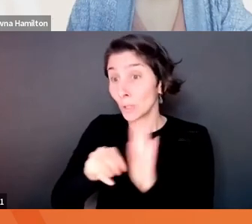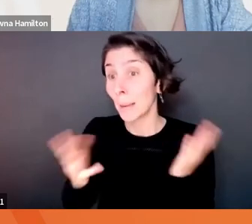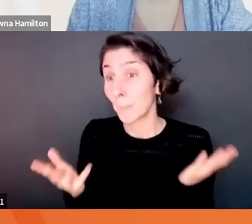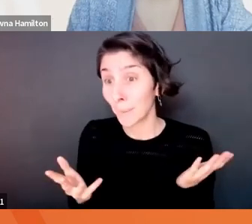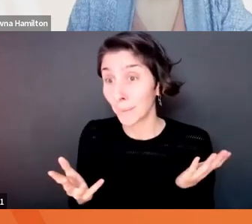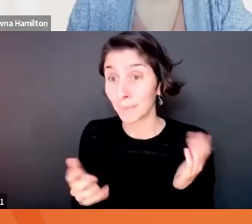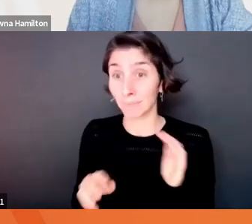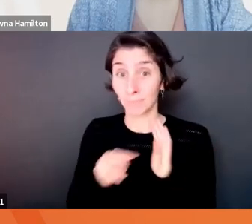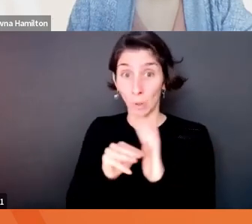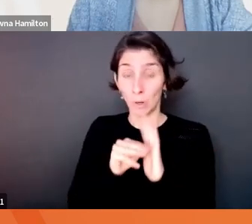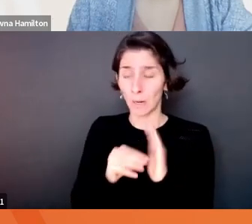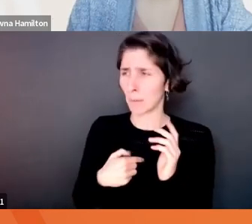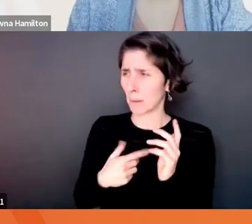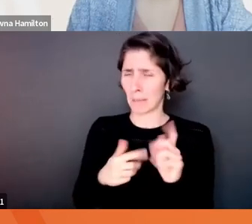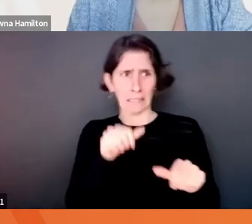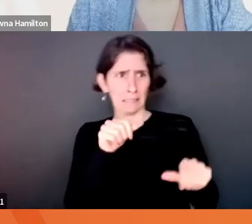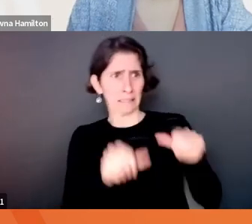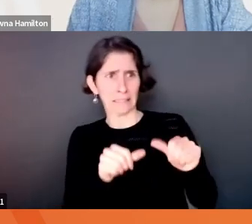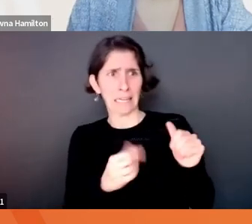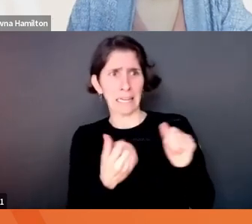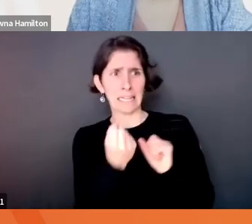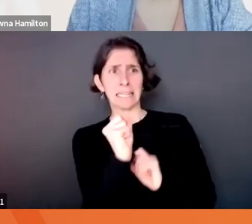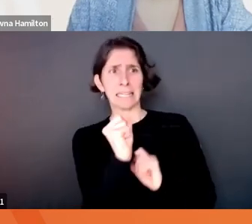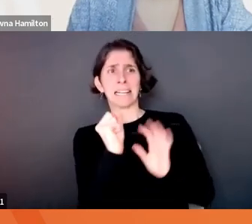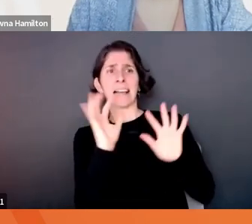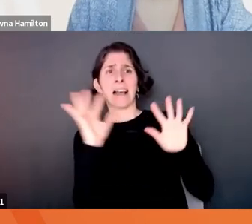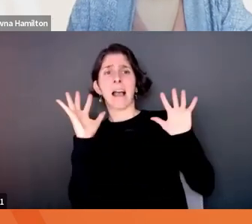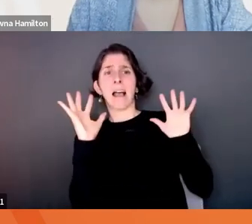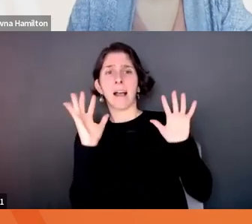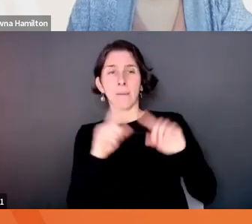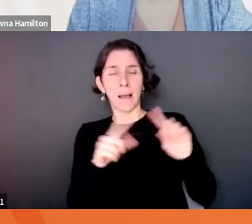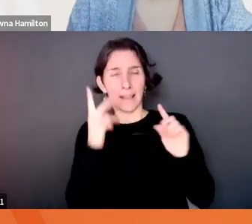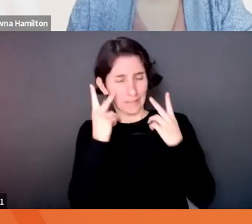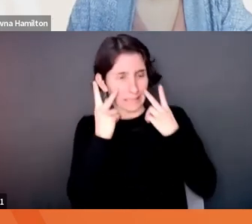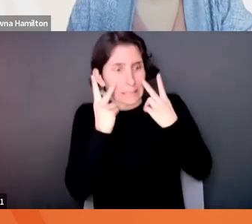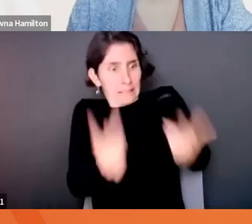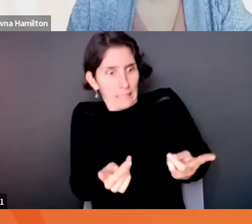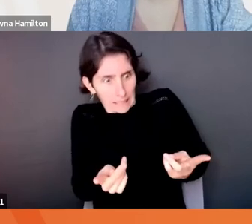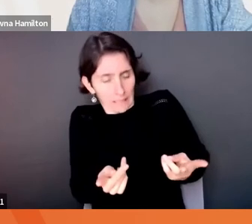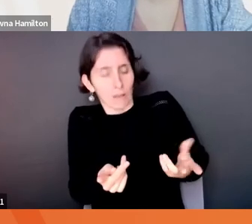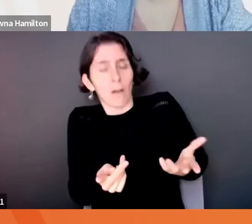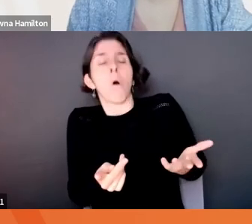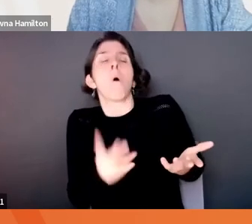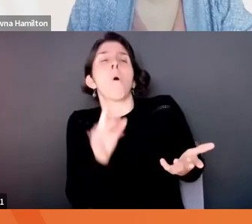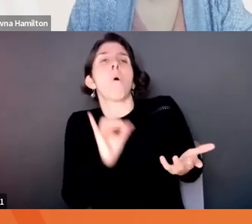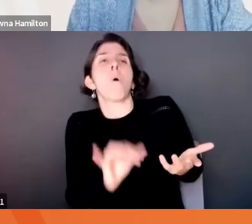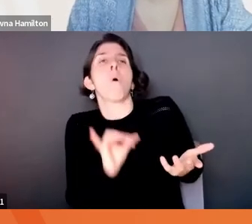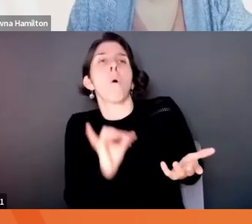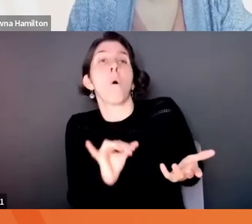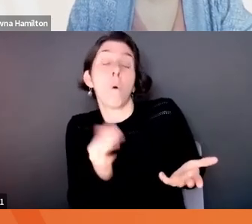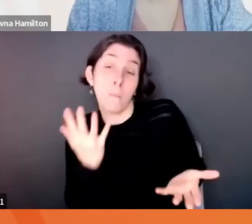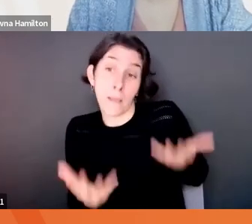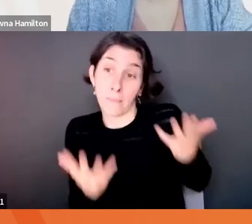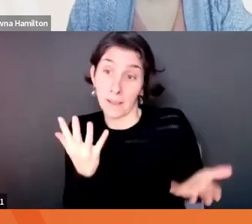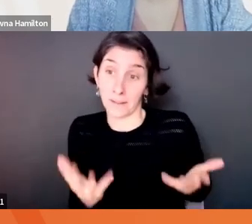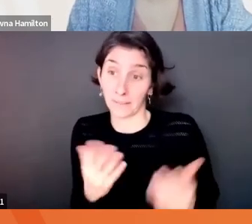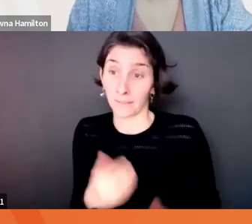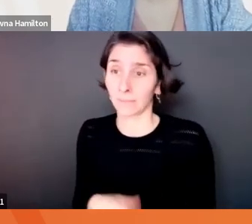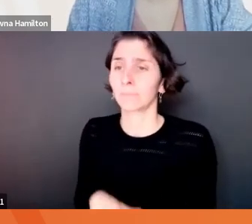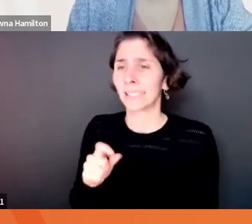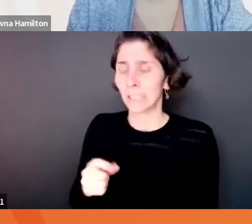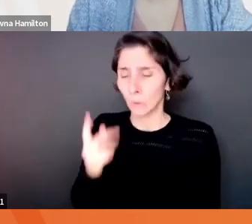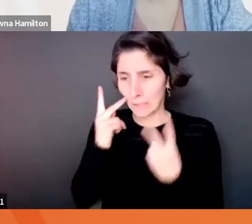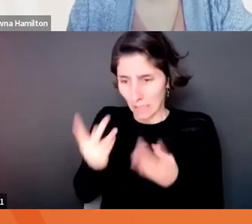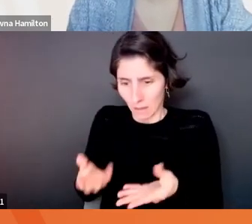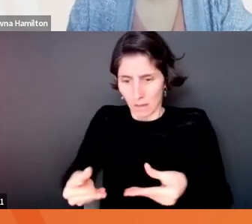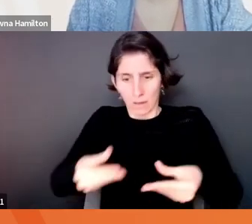what I'm sharing, and they might be resisting out of that, uh, versus, you know, maybe they need to see it. Like I need actually a tangible way to see